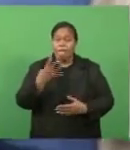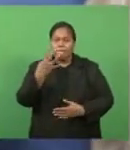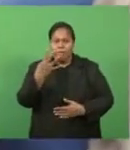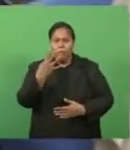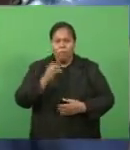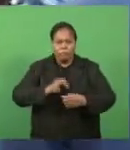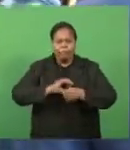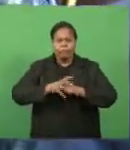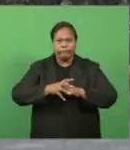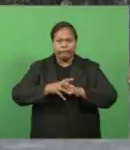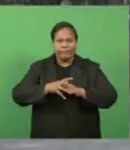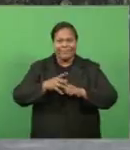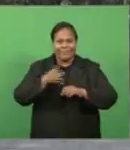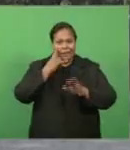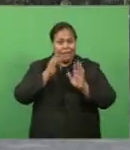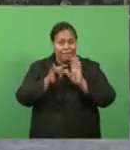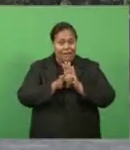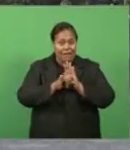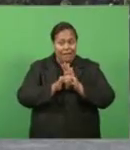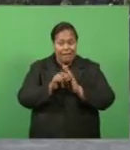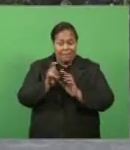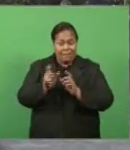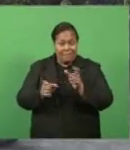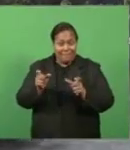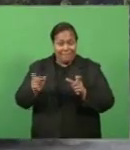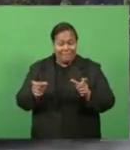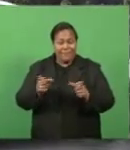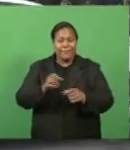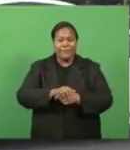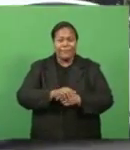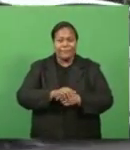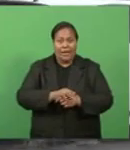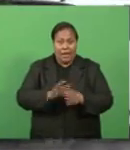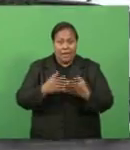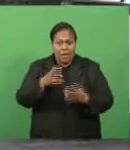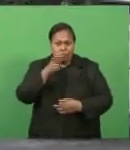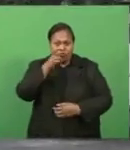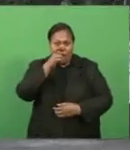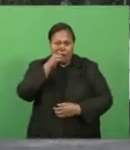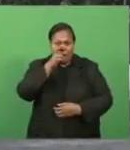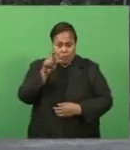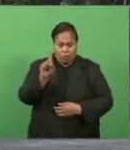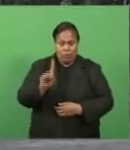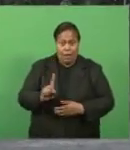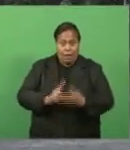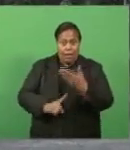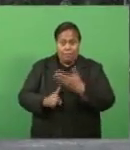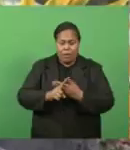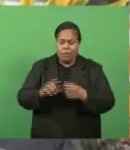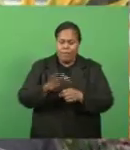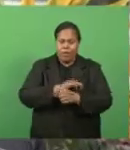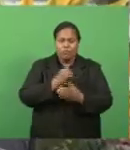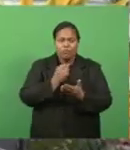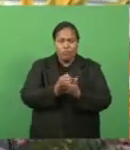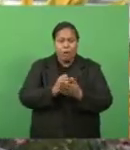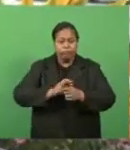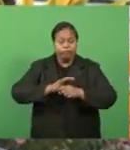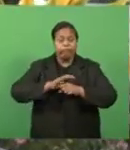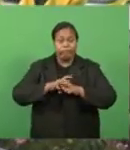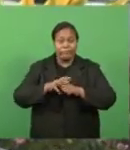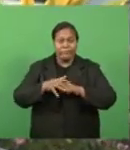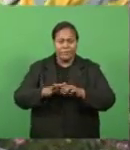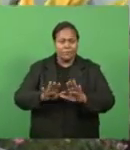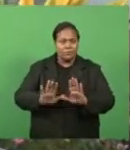COVID-19 cases and the strict measures implemented from today is to ensure the virus is contained. Eleanor